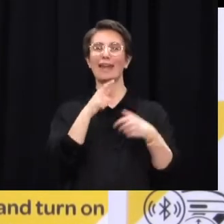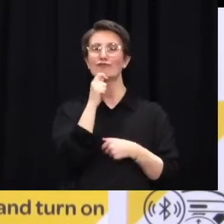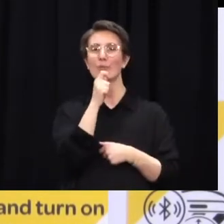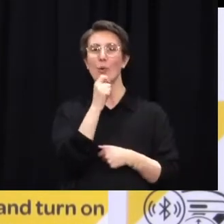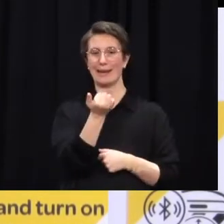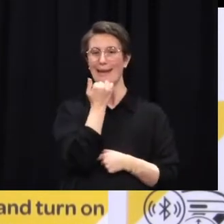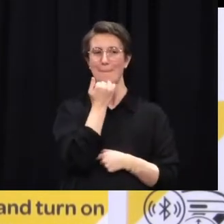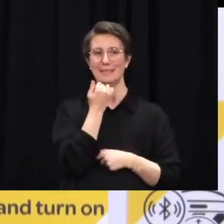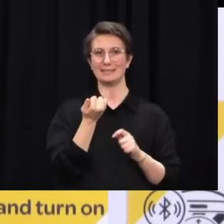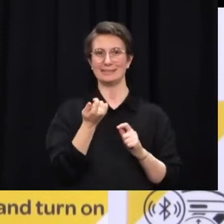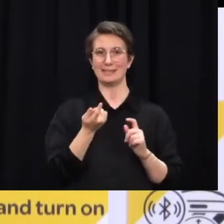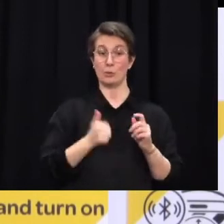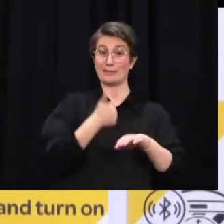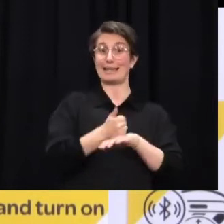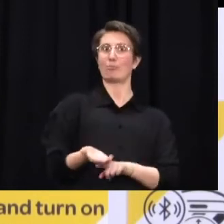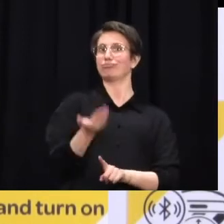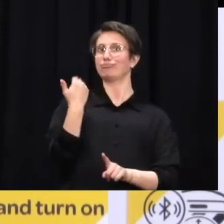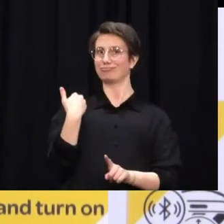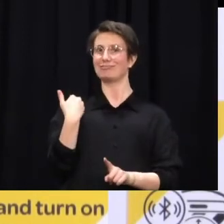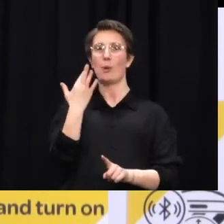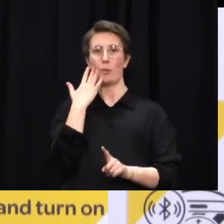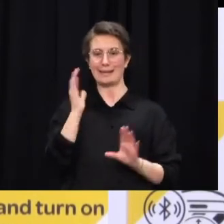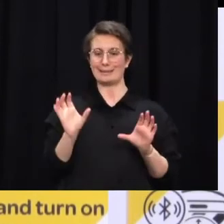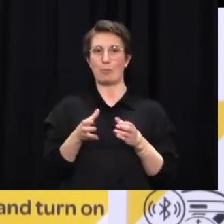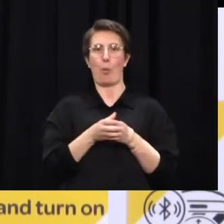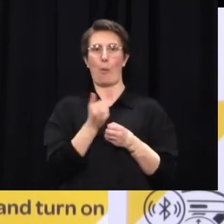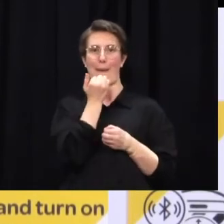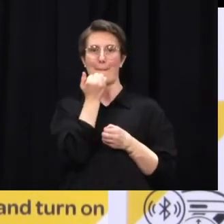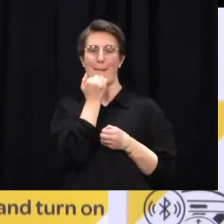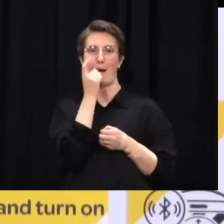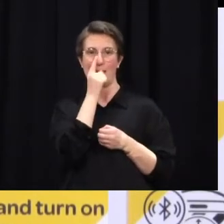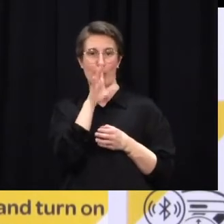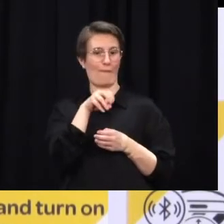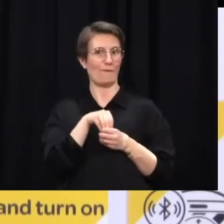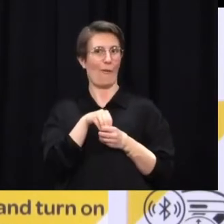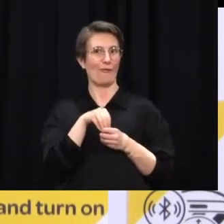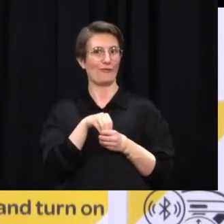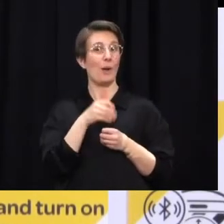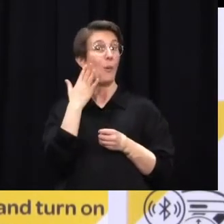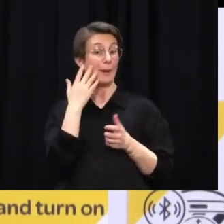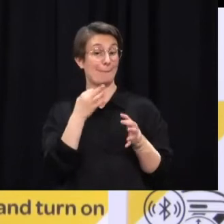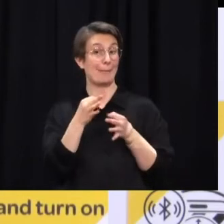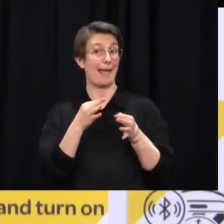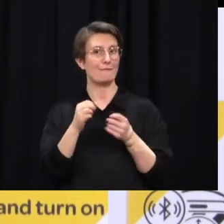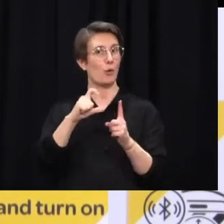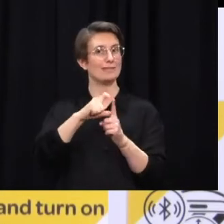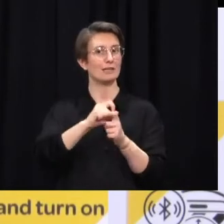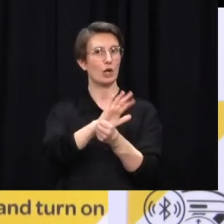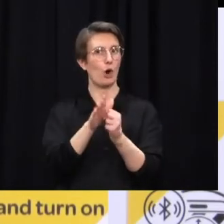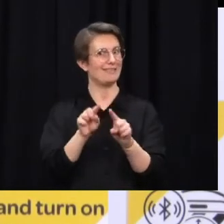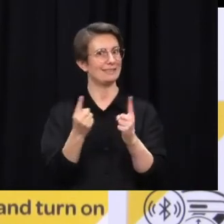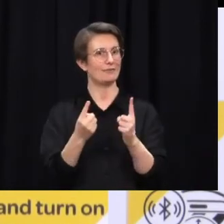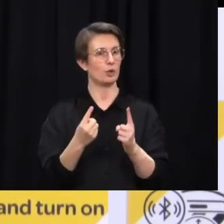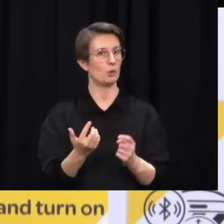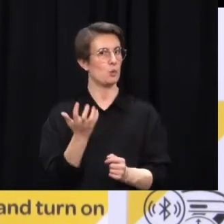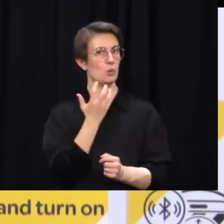likely to have casual contacts. As part of our planning for a Delta outbreak, we had taken a much broader approach to